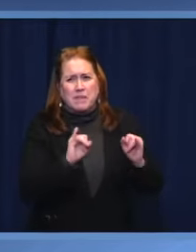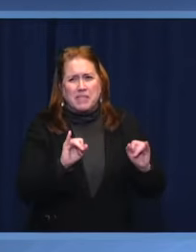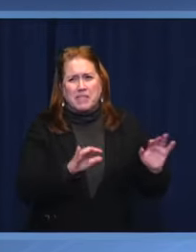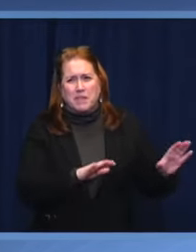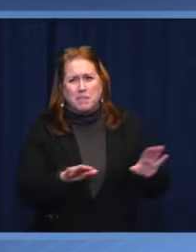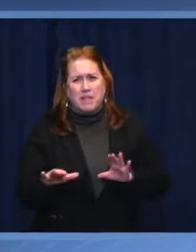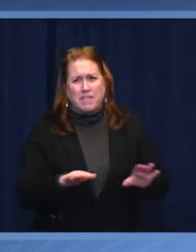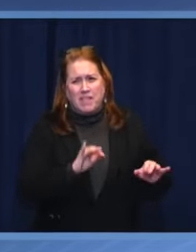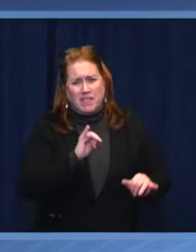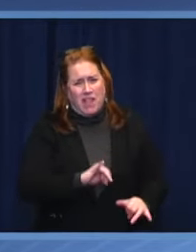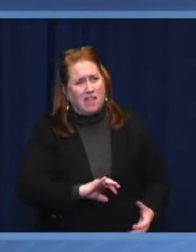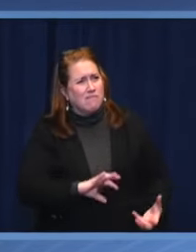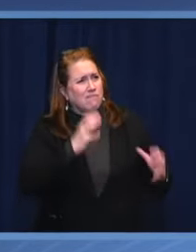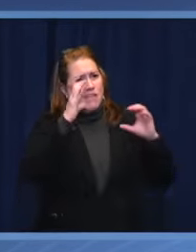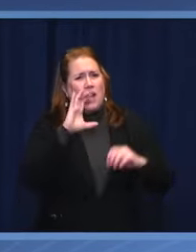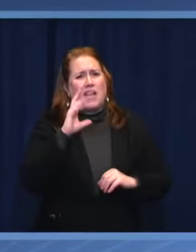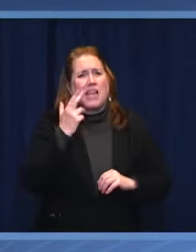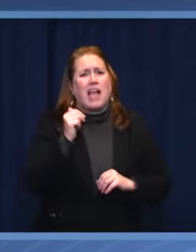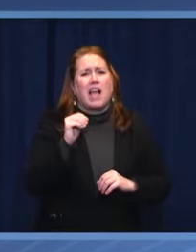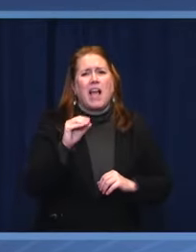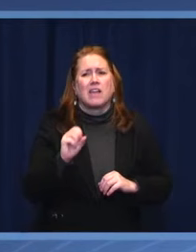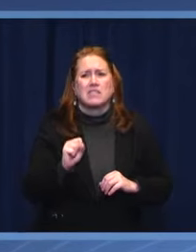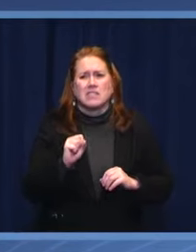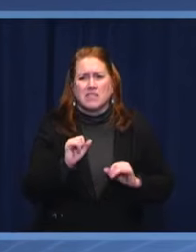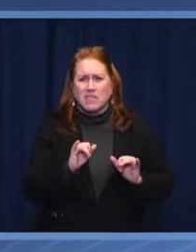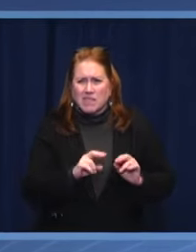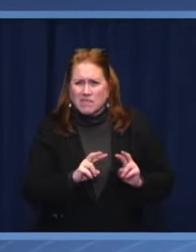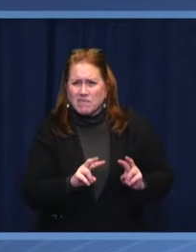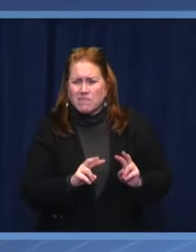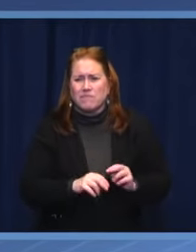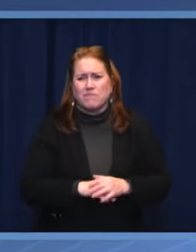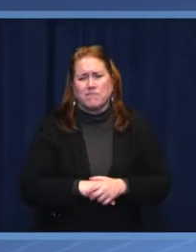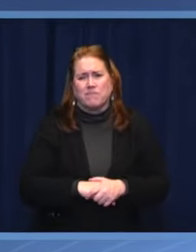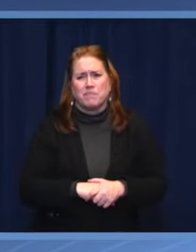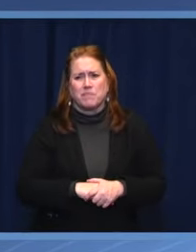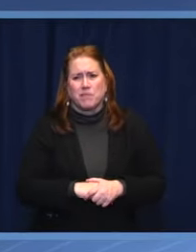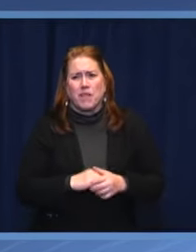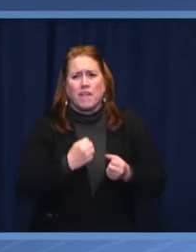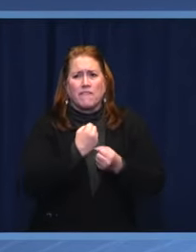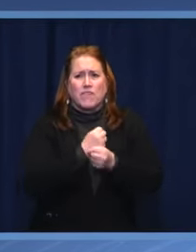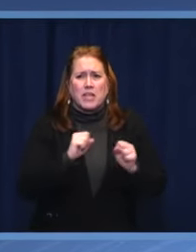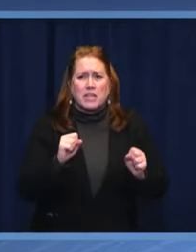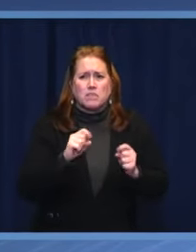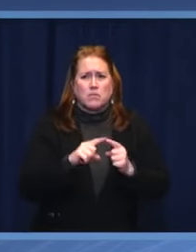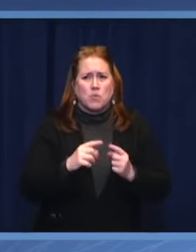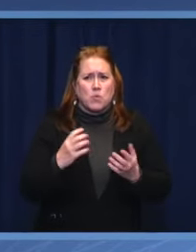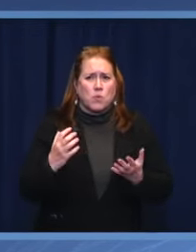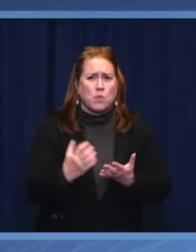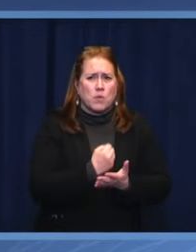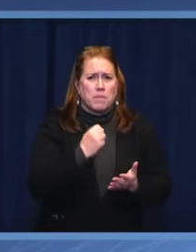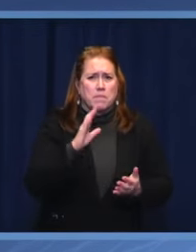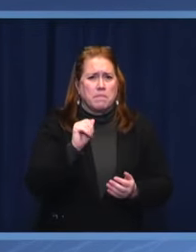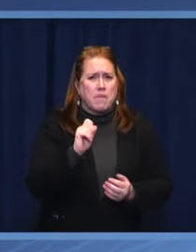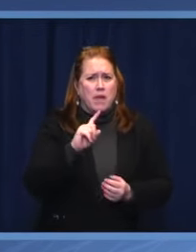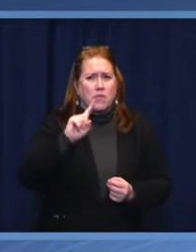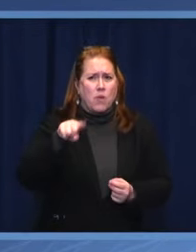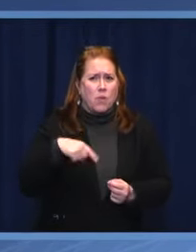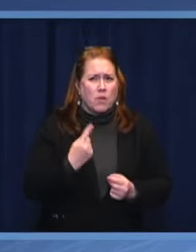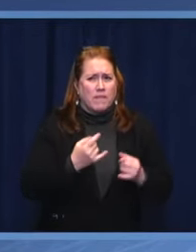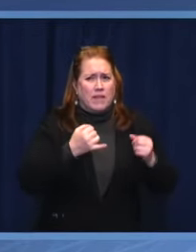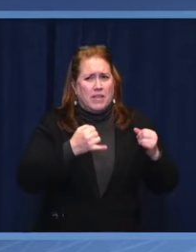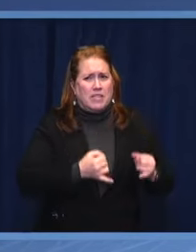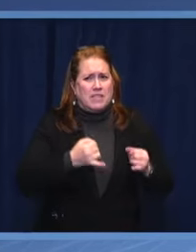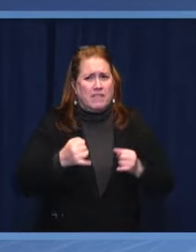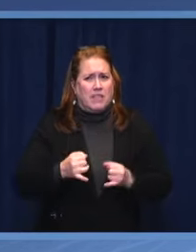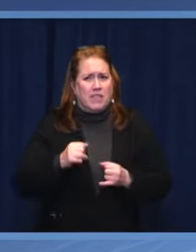is necessary to look for free and direct for recovery, not only individual assets of the